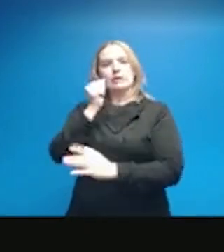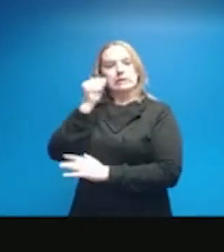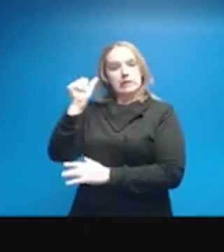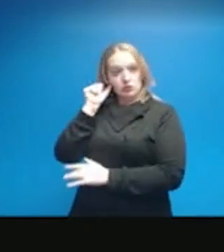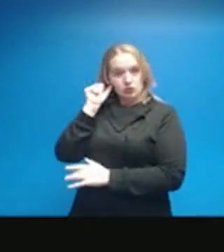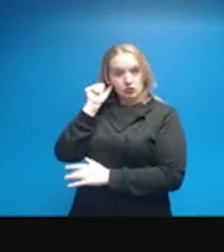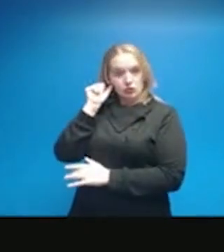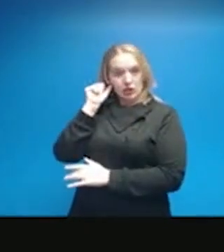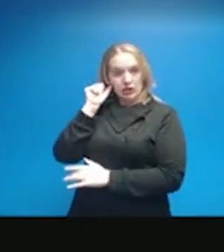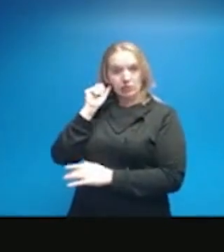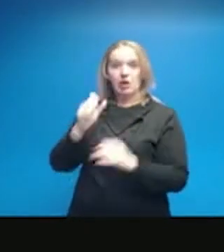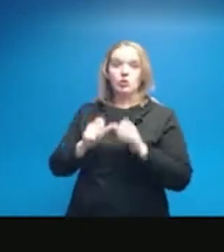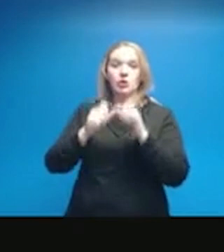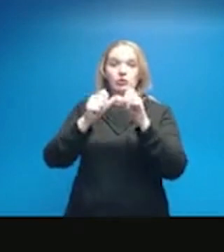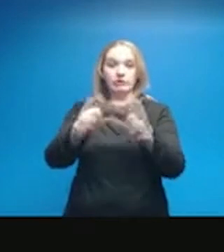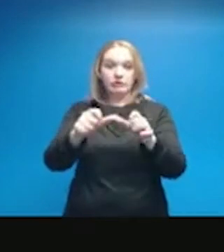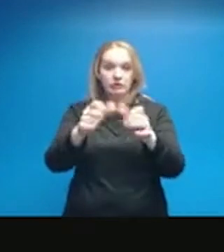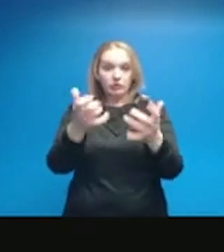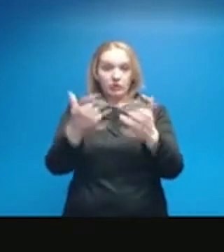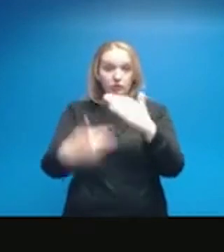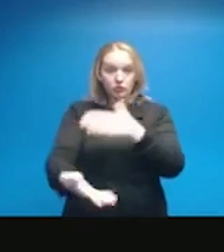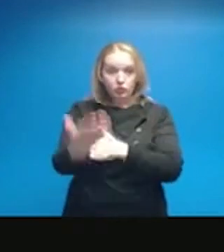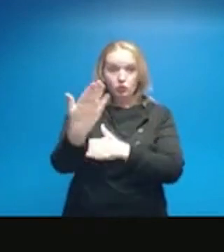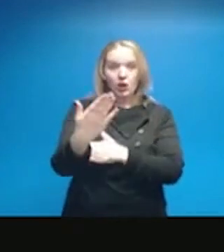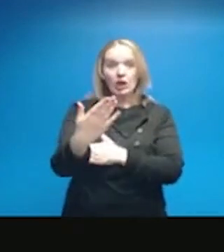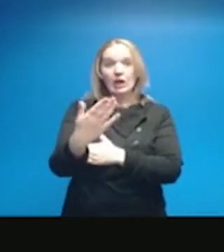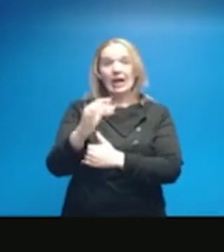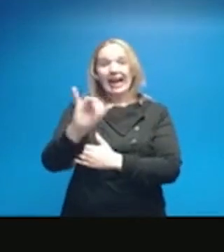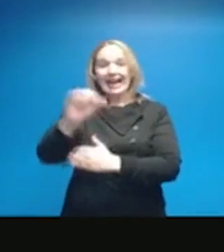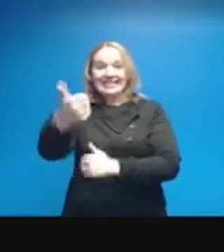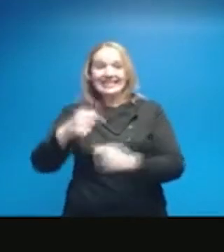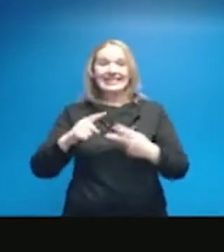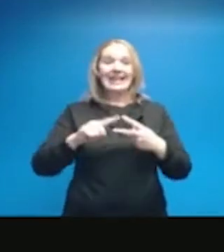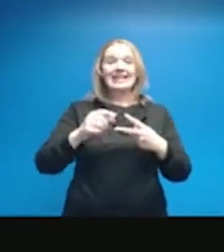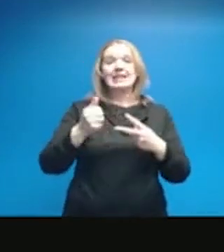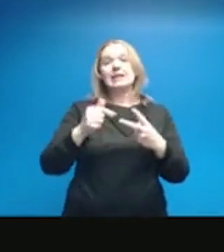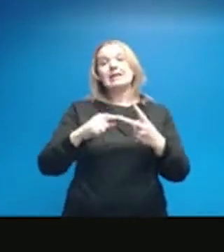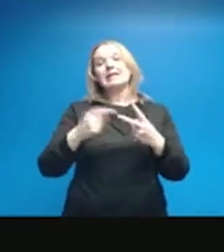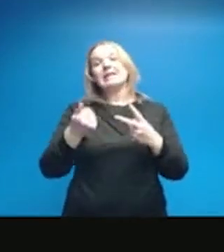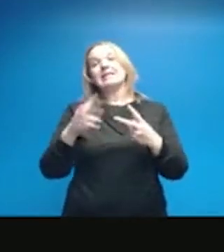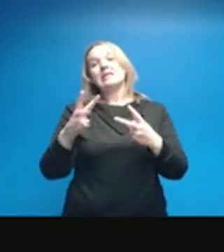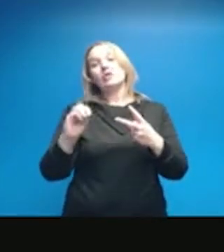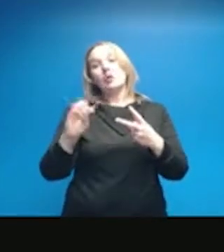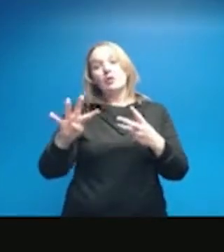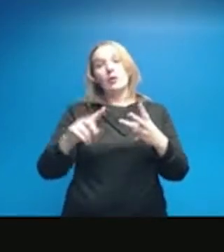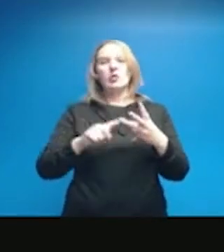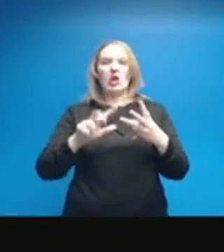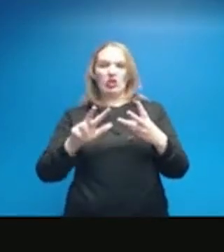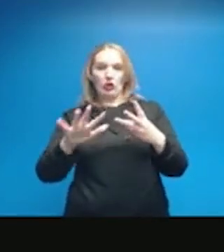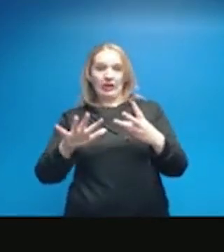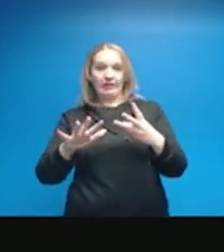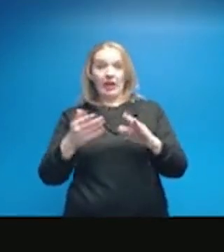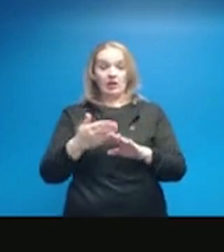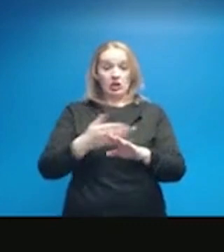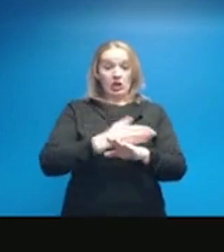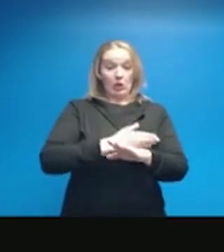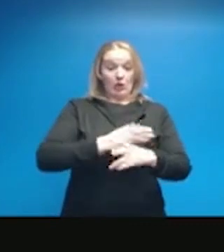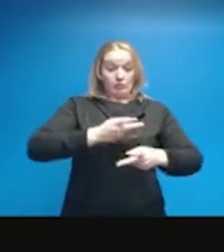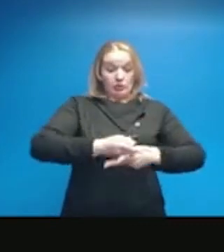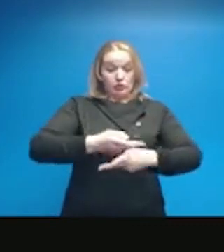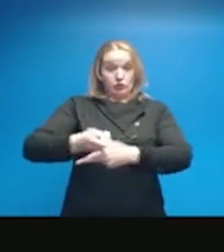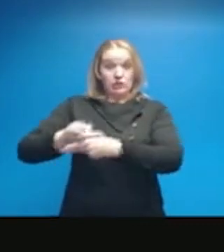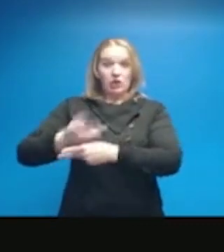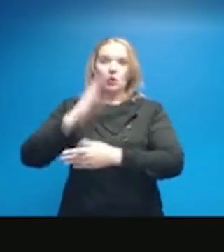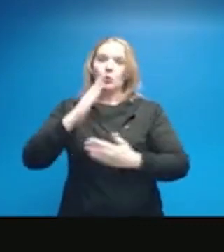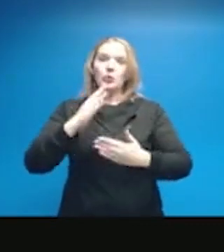and we are continuing on this morning, with IH-10, Loop 1604, as well as 35. Now, our pretreatment activities are going to go on